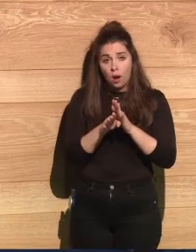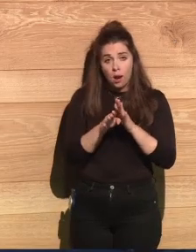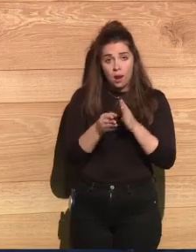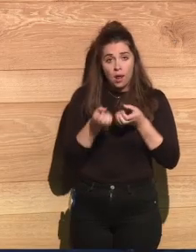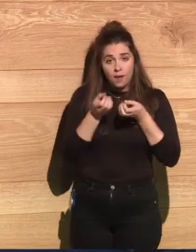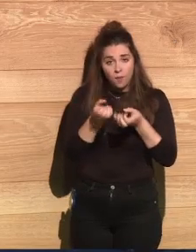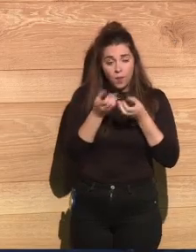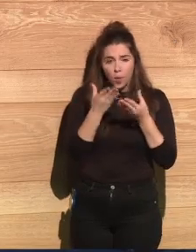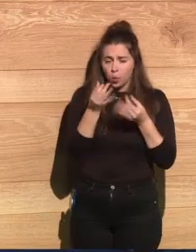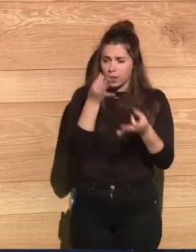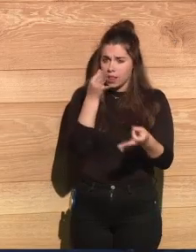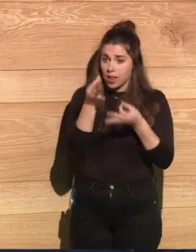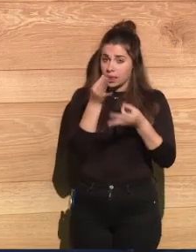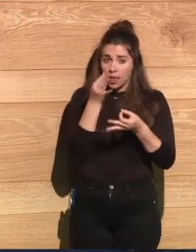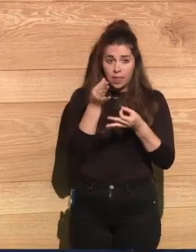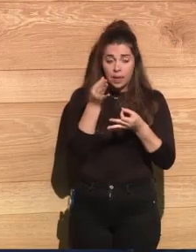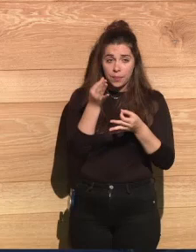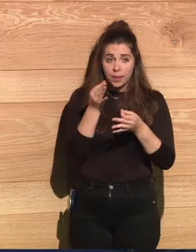add a few more.